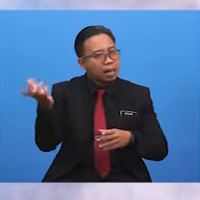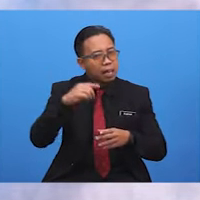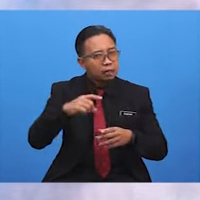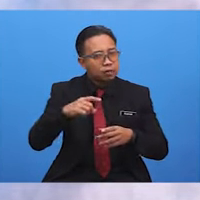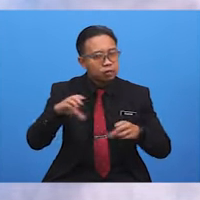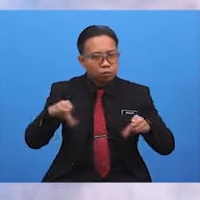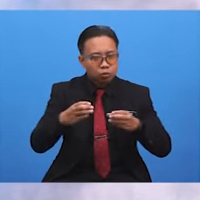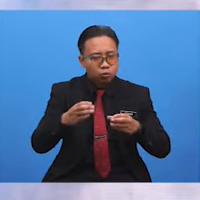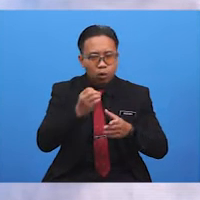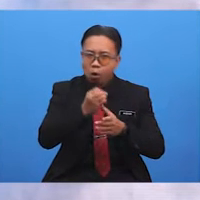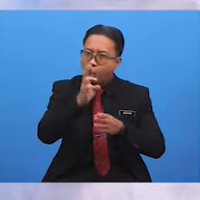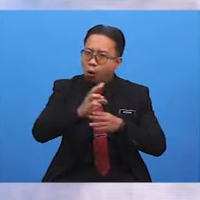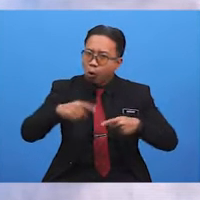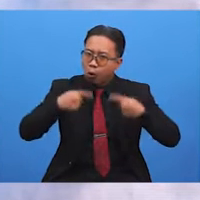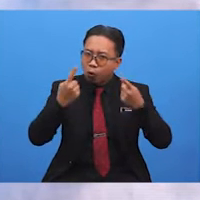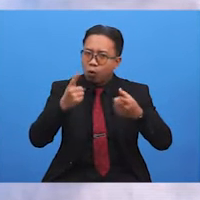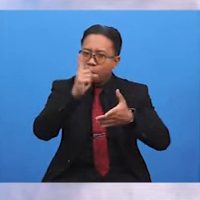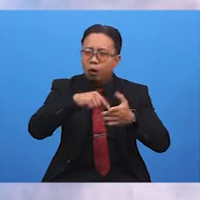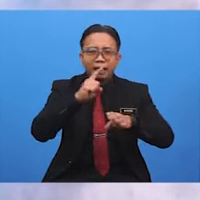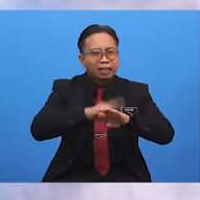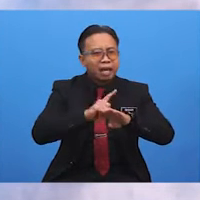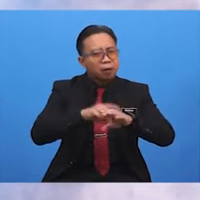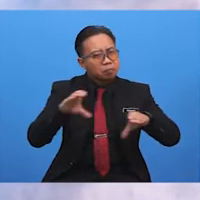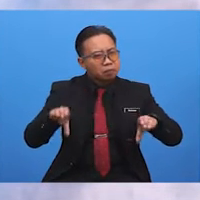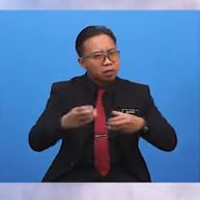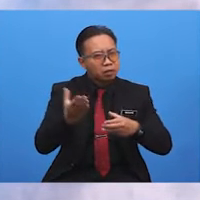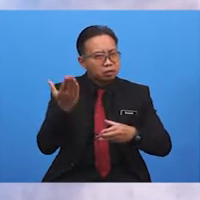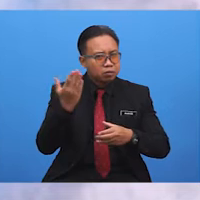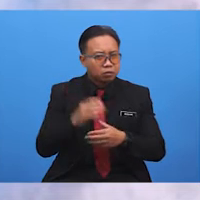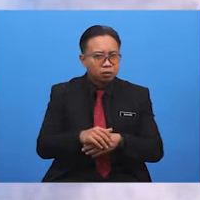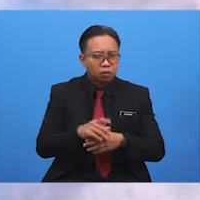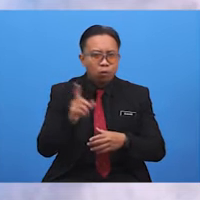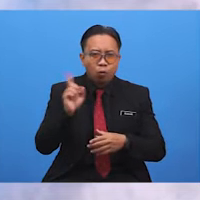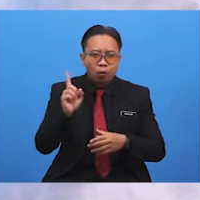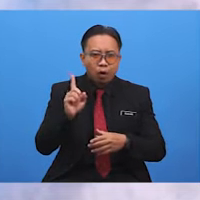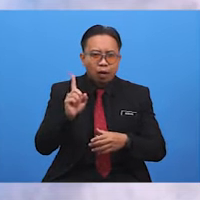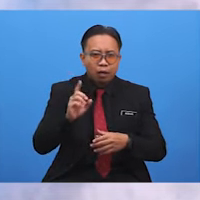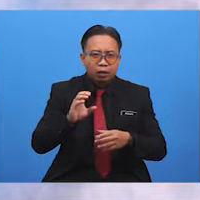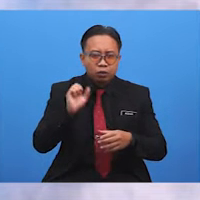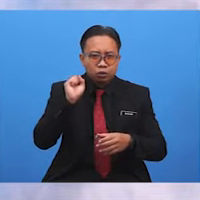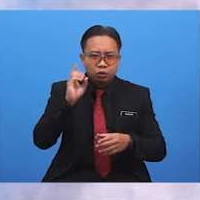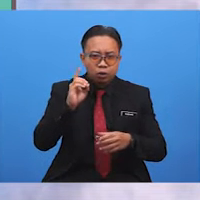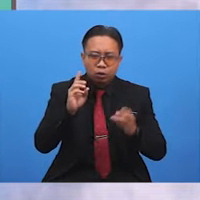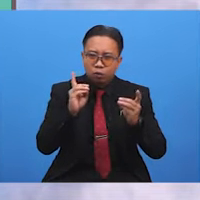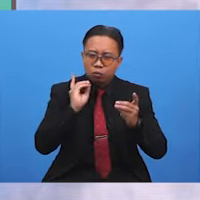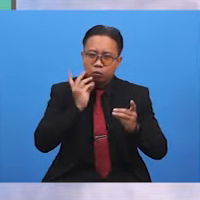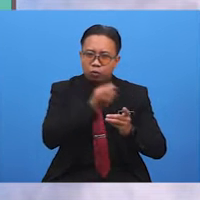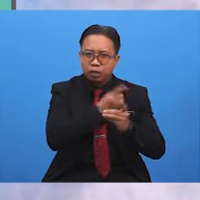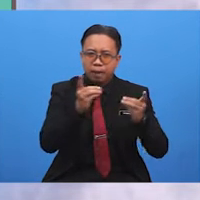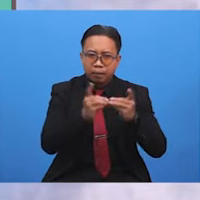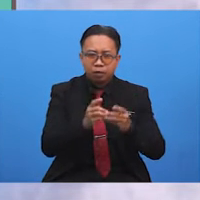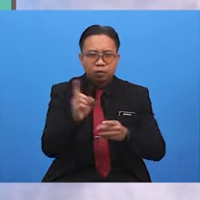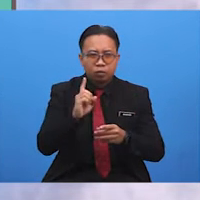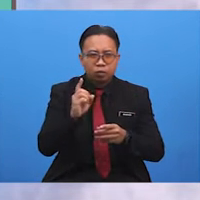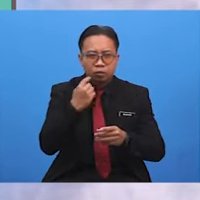Or go What time does? Where shall we meet? Anyone who